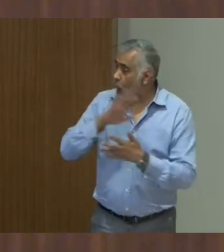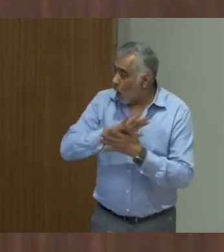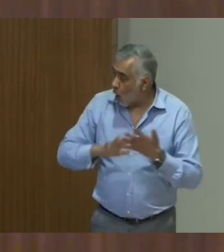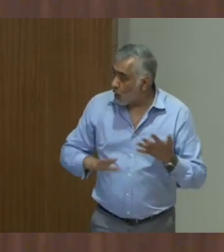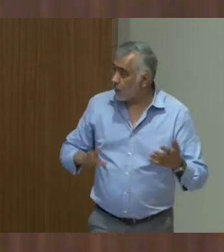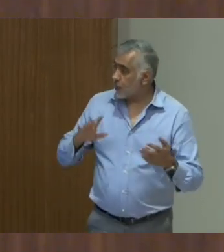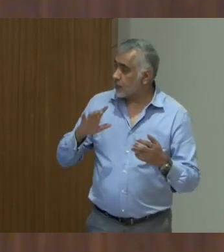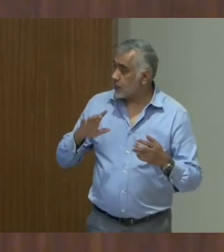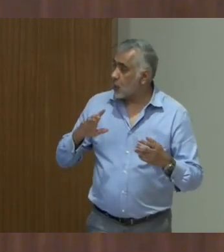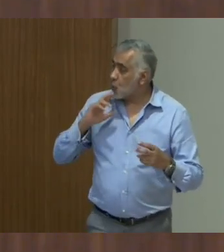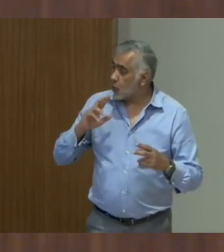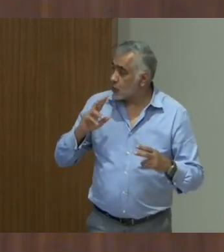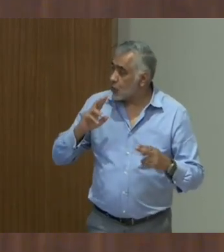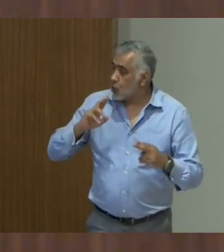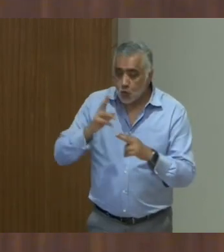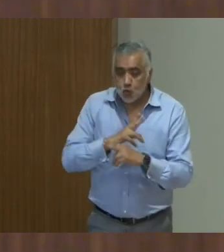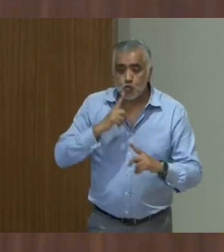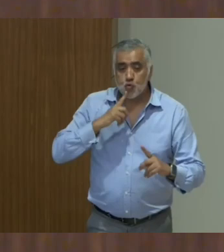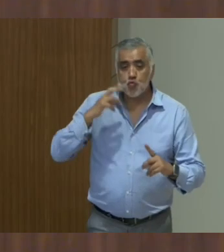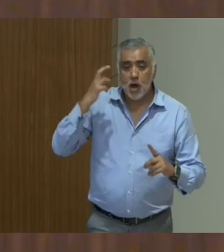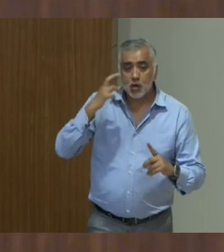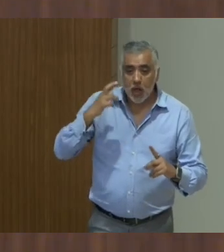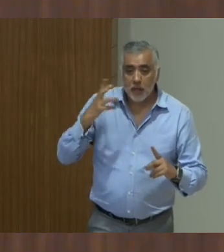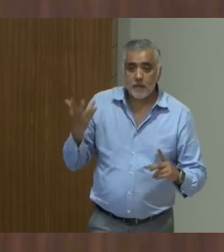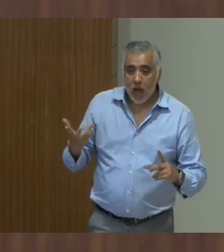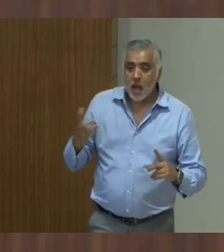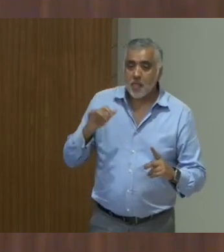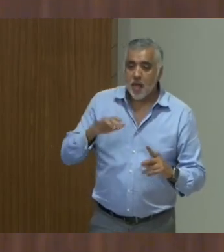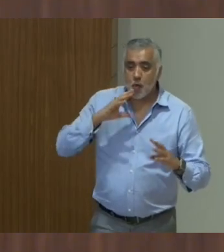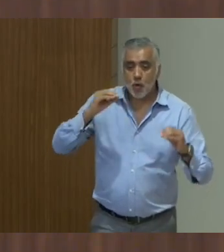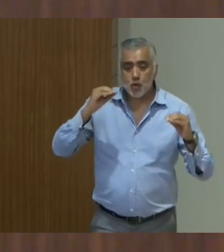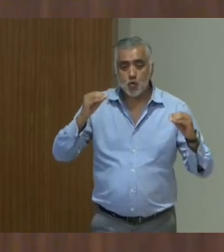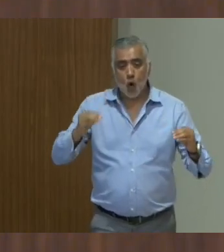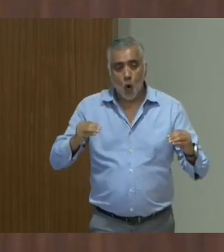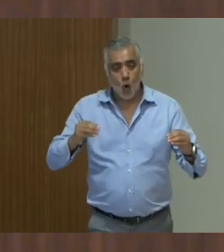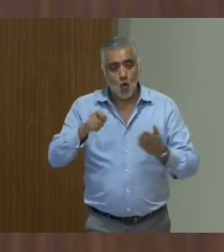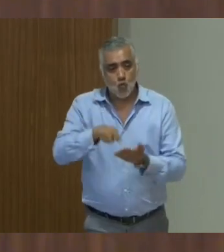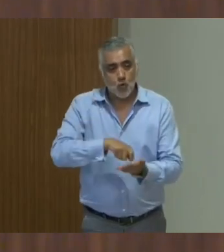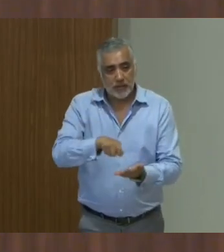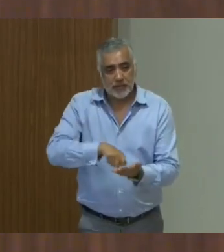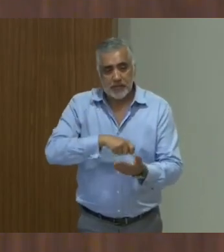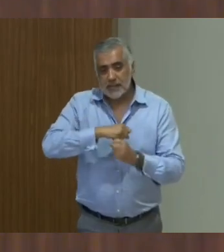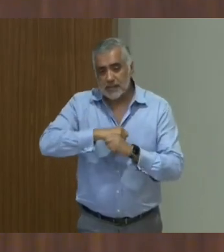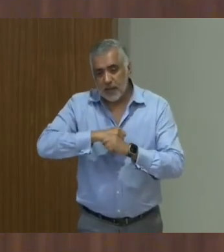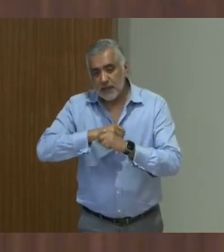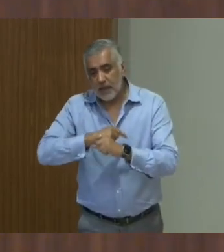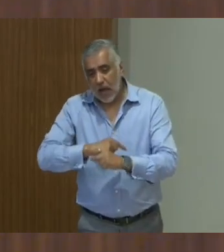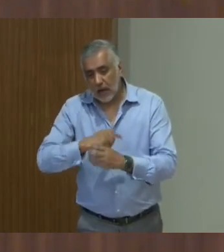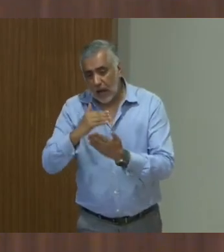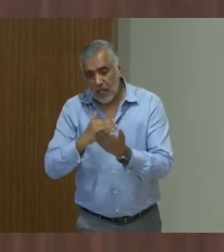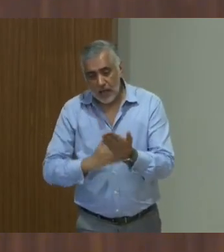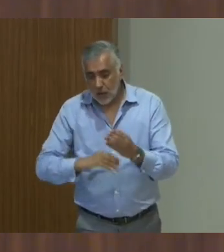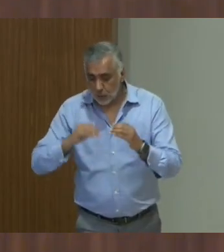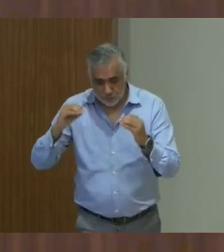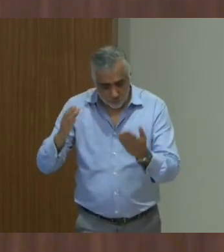uh, used to rationalize the fact that there were no written safety guidelines in any of